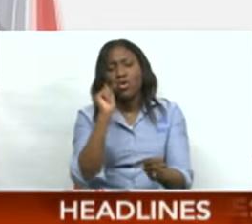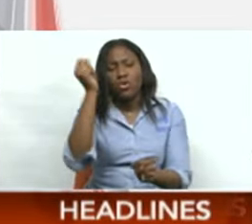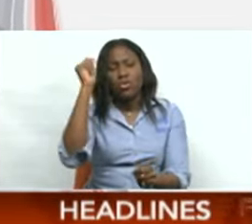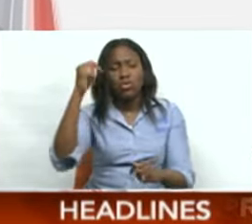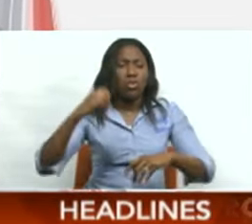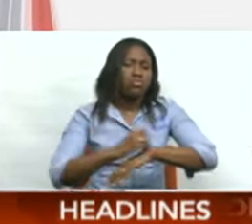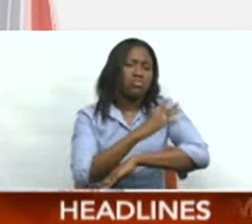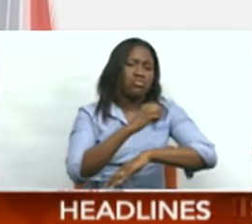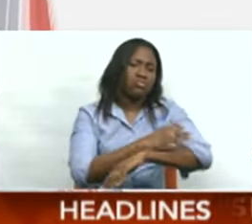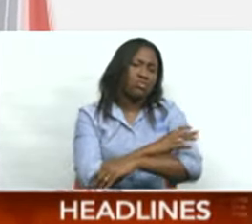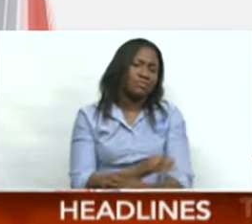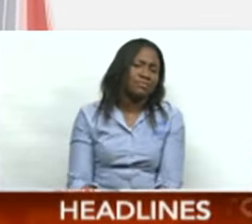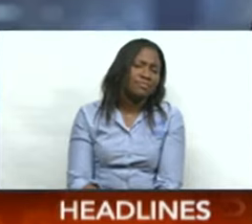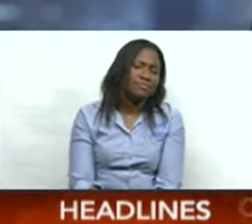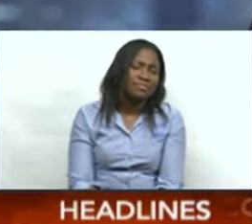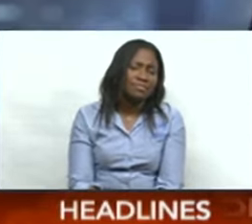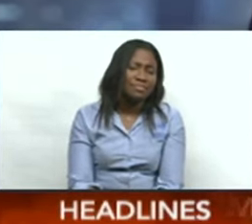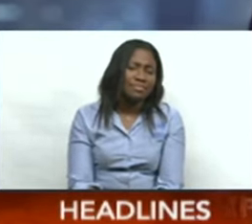ashore this week.